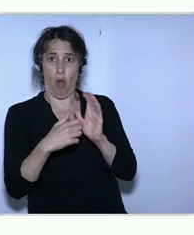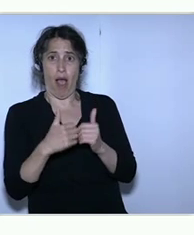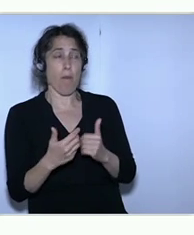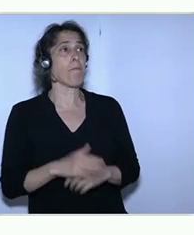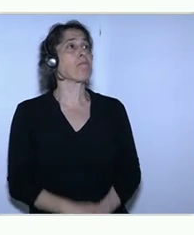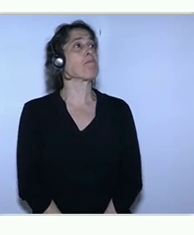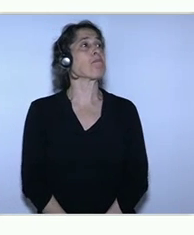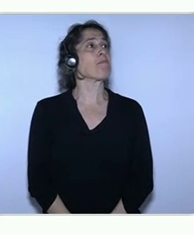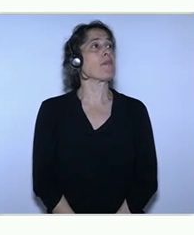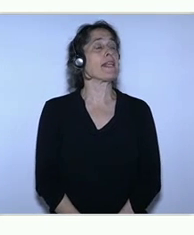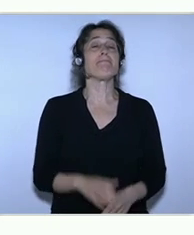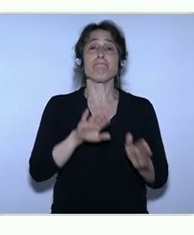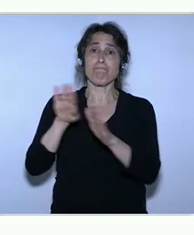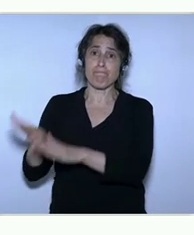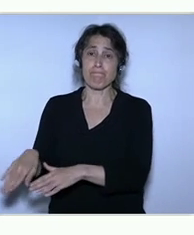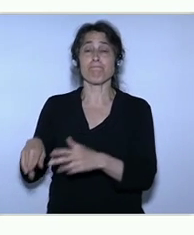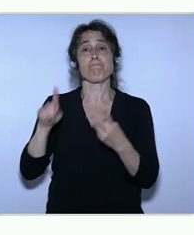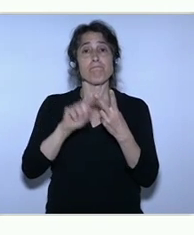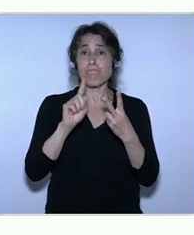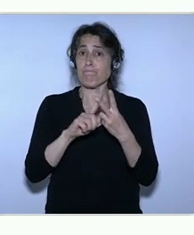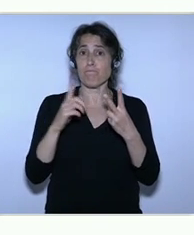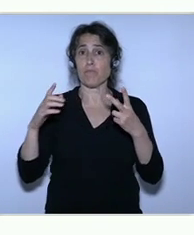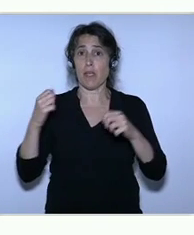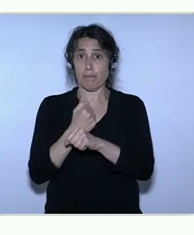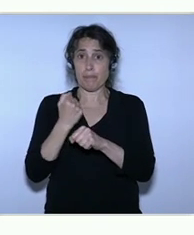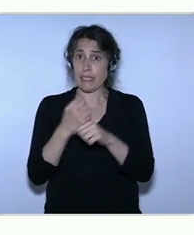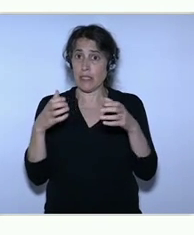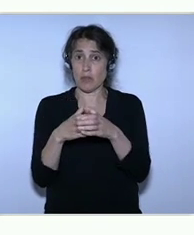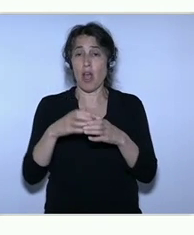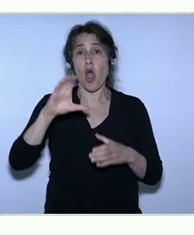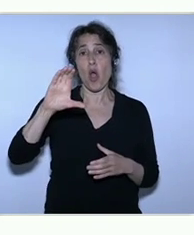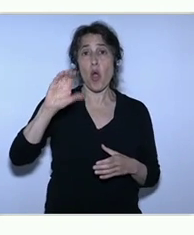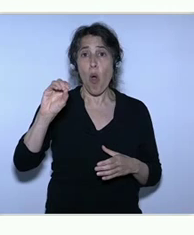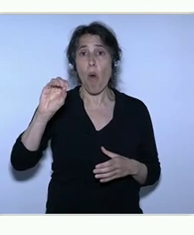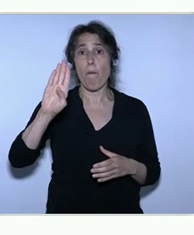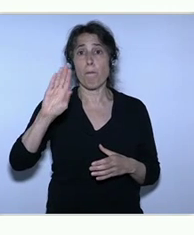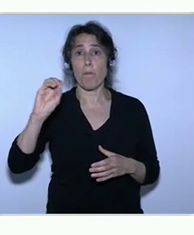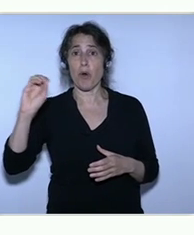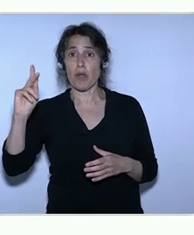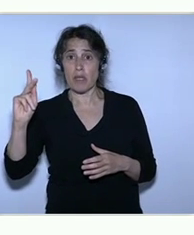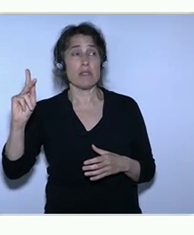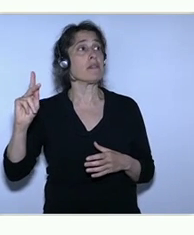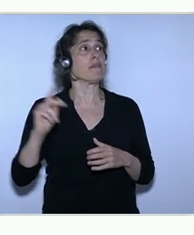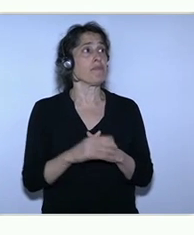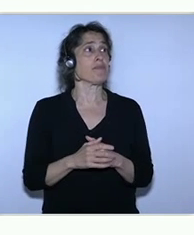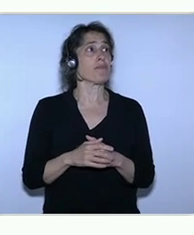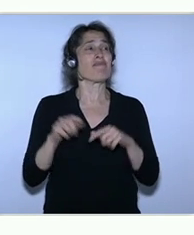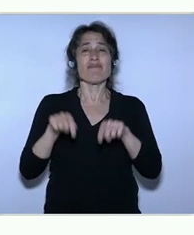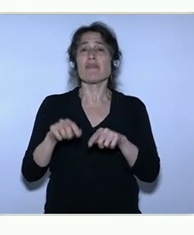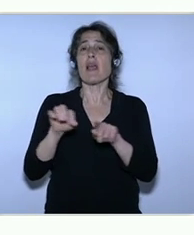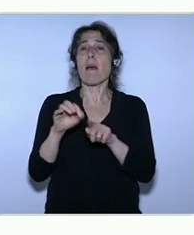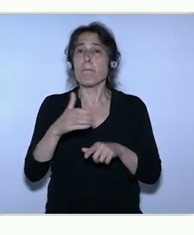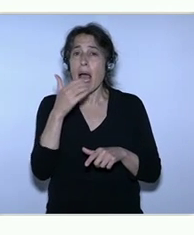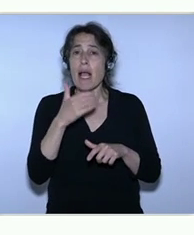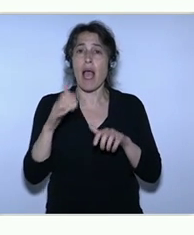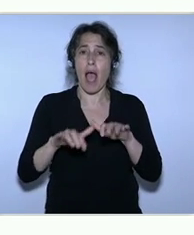devices. And in a very short time, won some of the accolades you see up on the screen here for having a fantastic product,